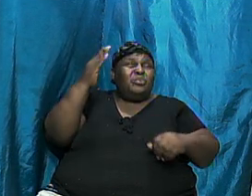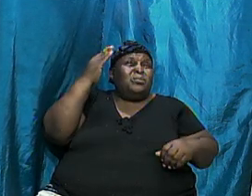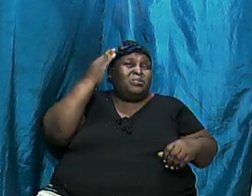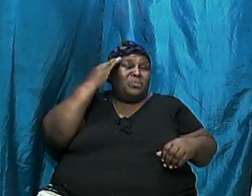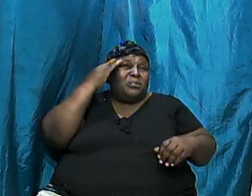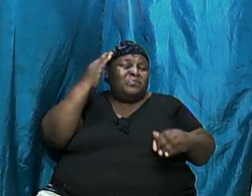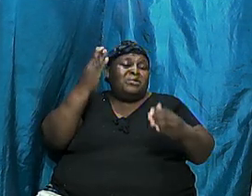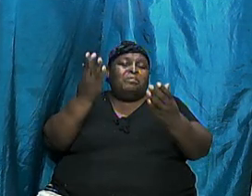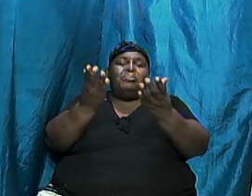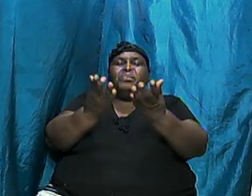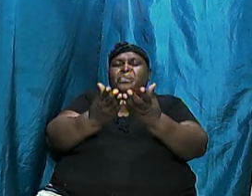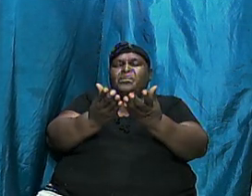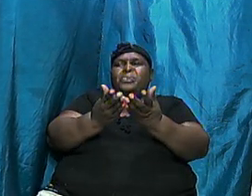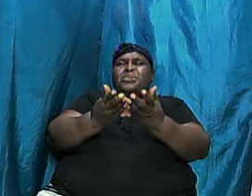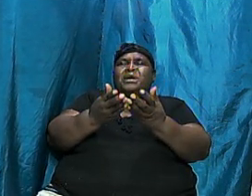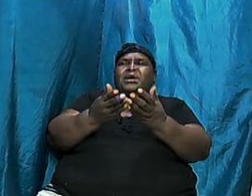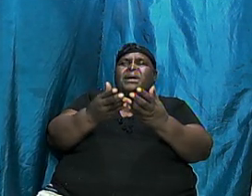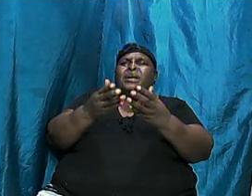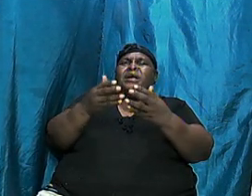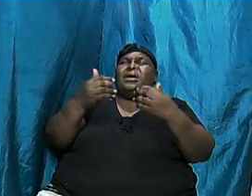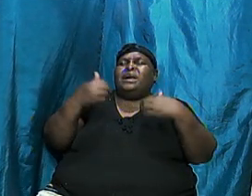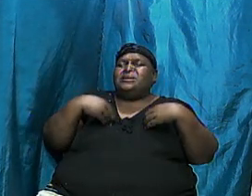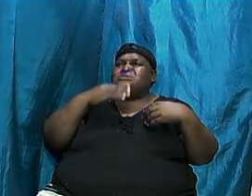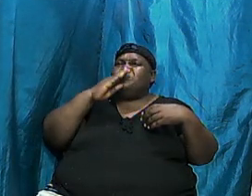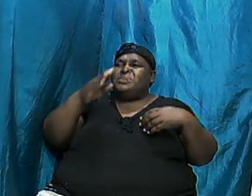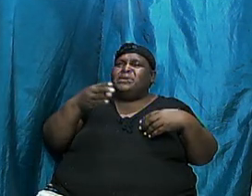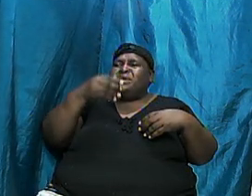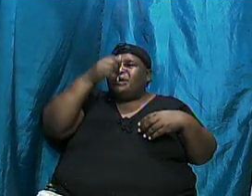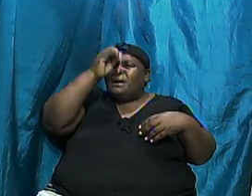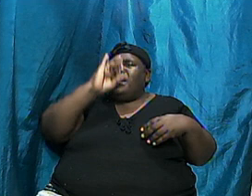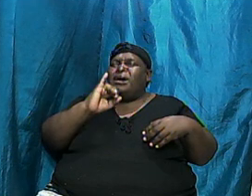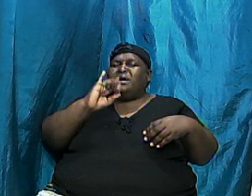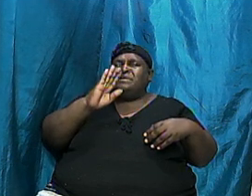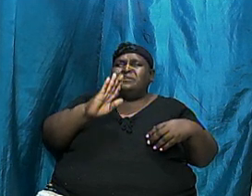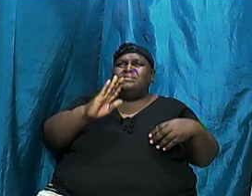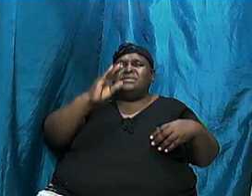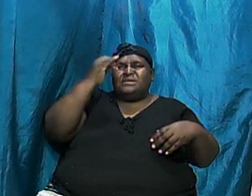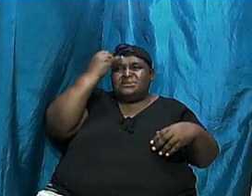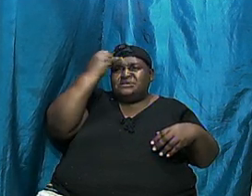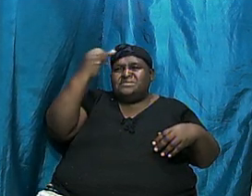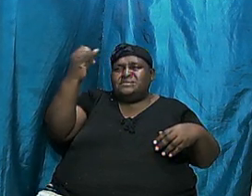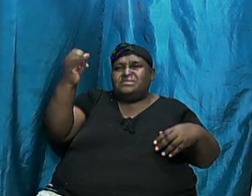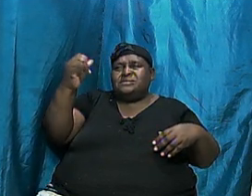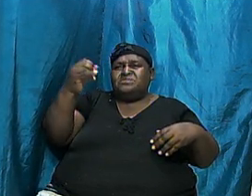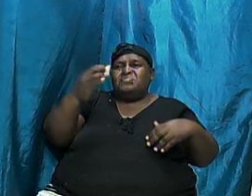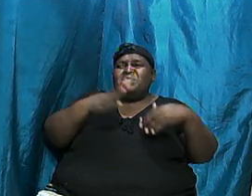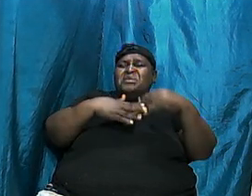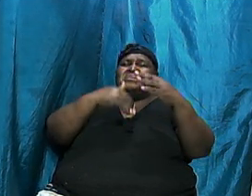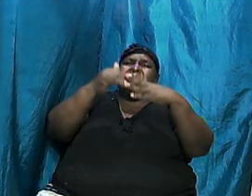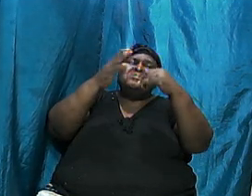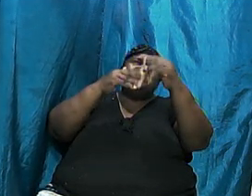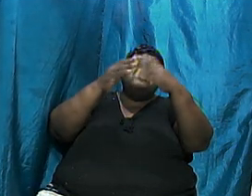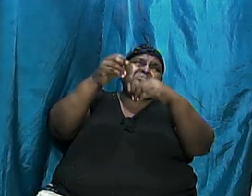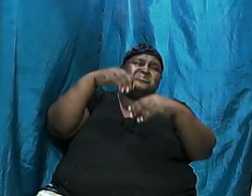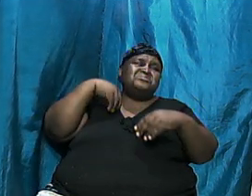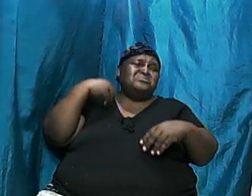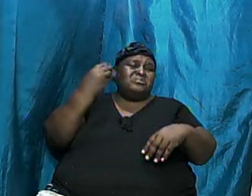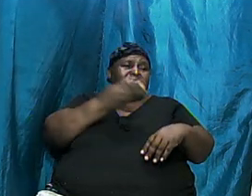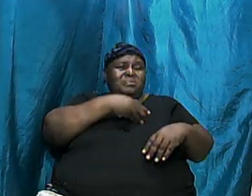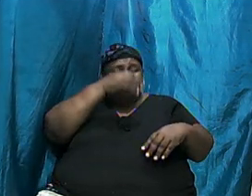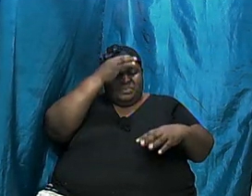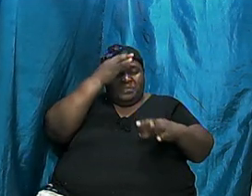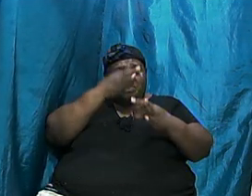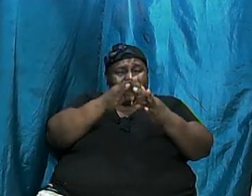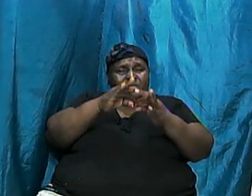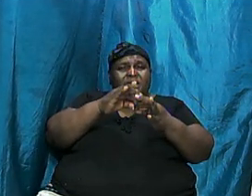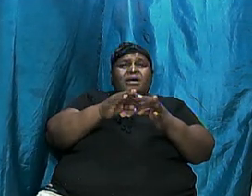be God inspired and so to build our faith and show that the